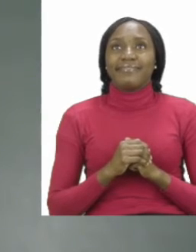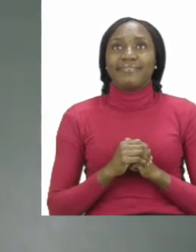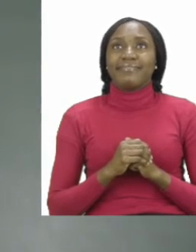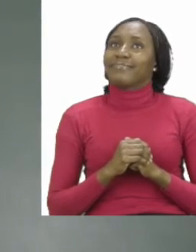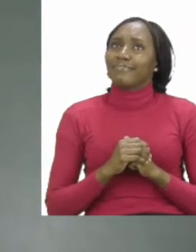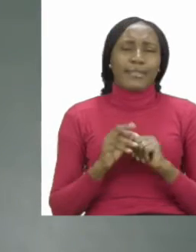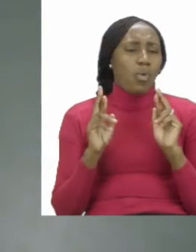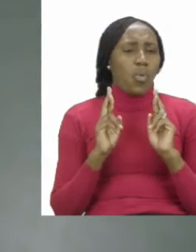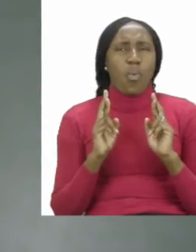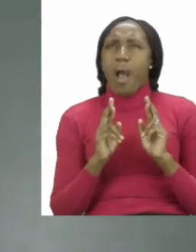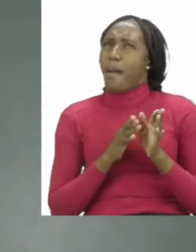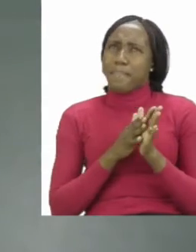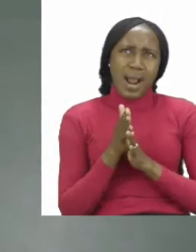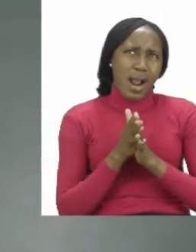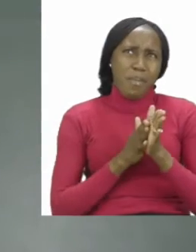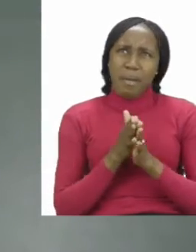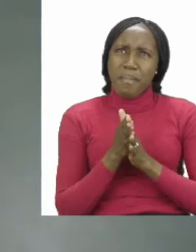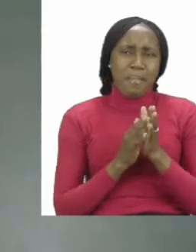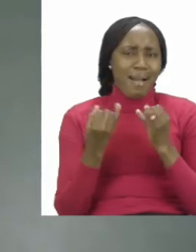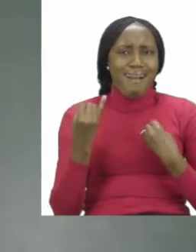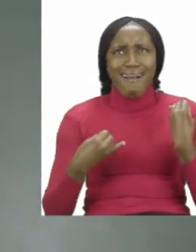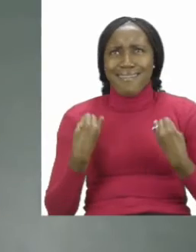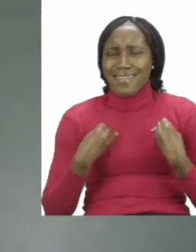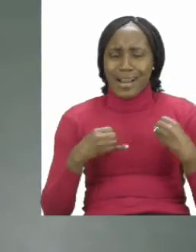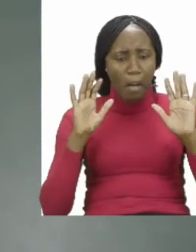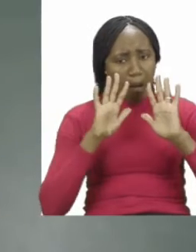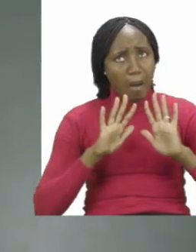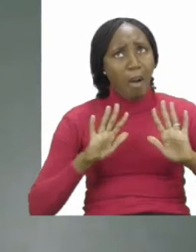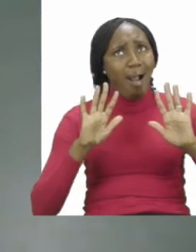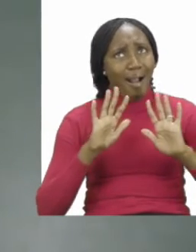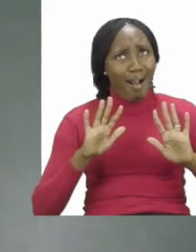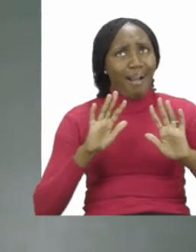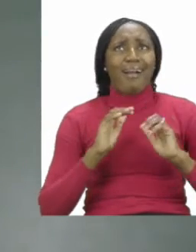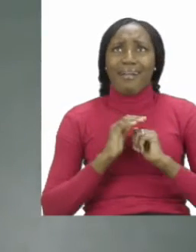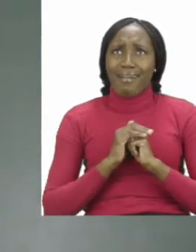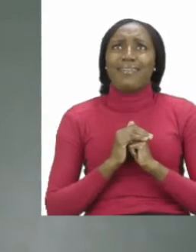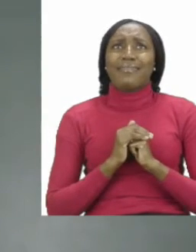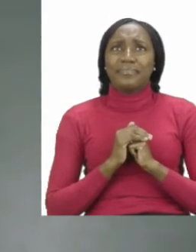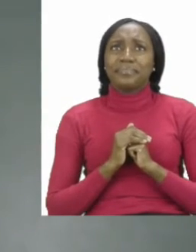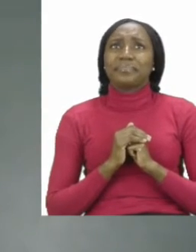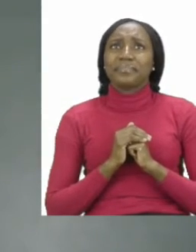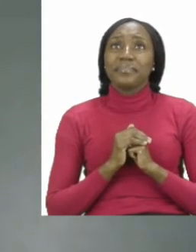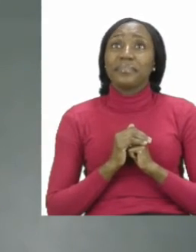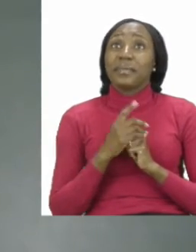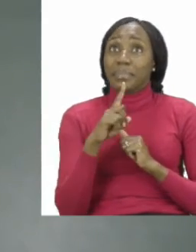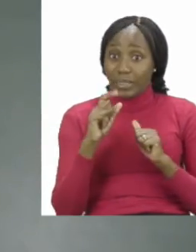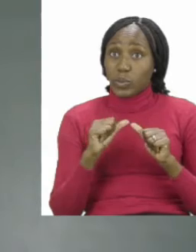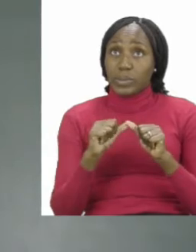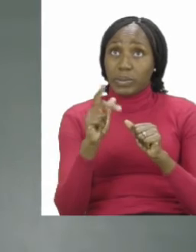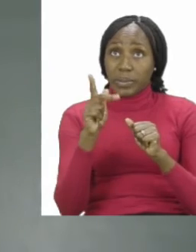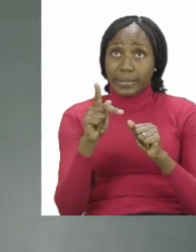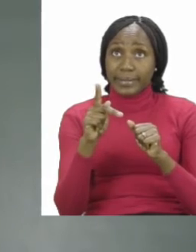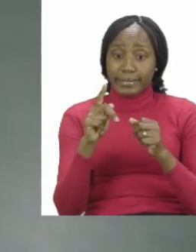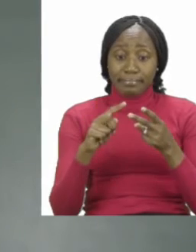you will have lots and lots of fun coloring all your wild animals. But before we continue with our